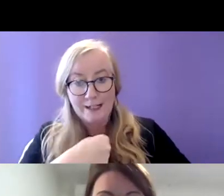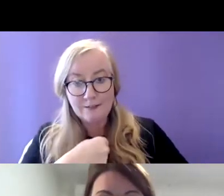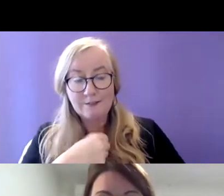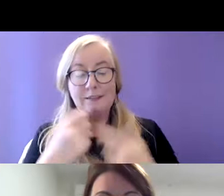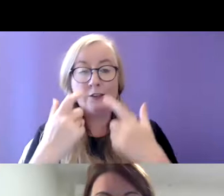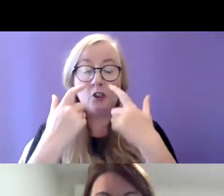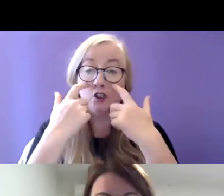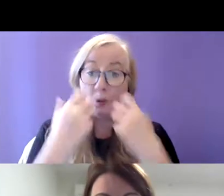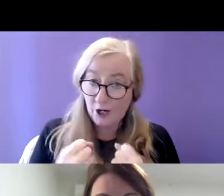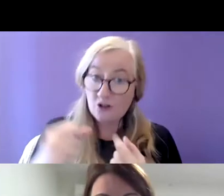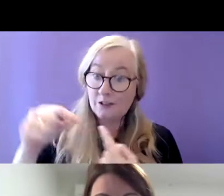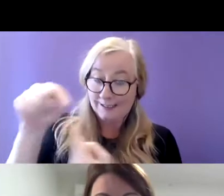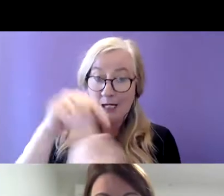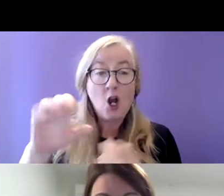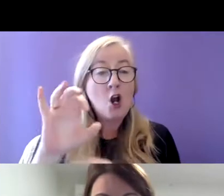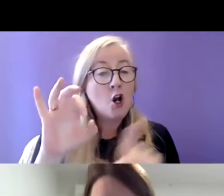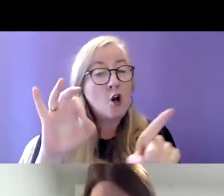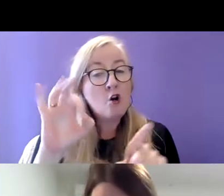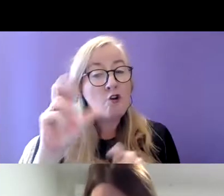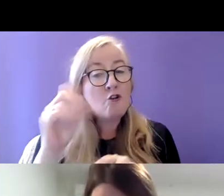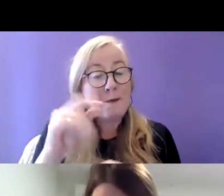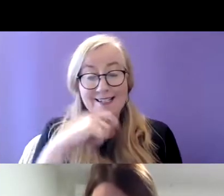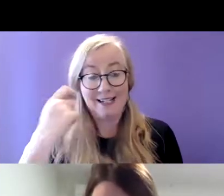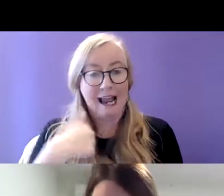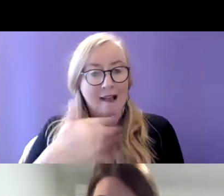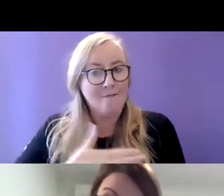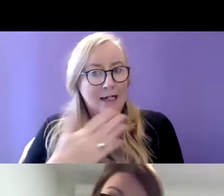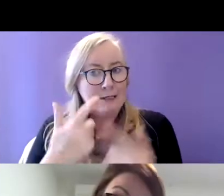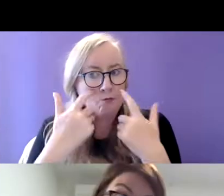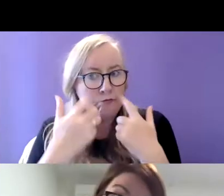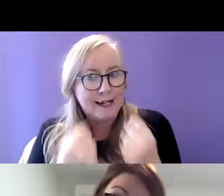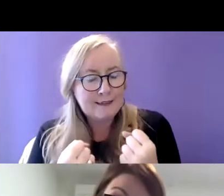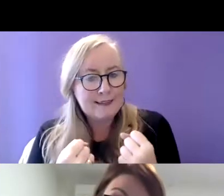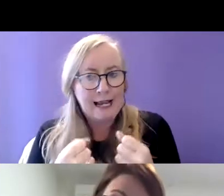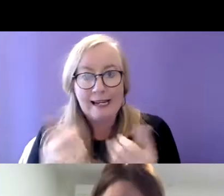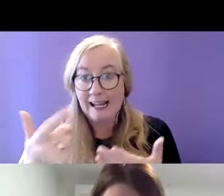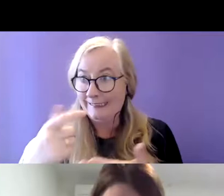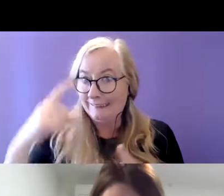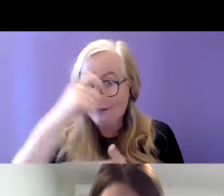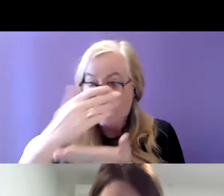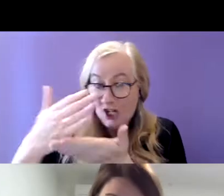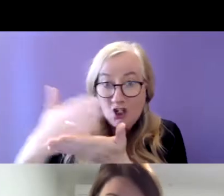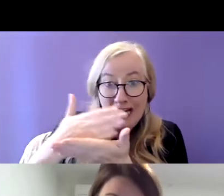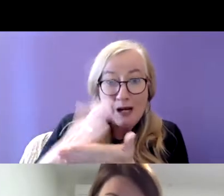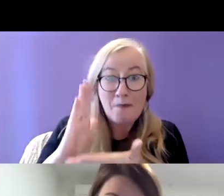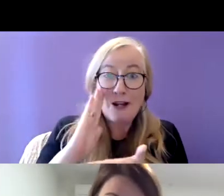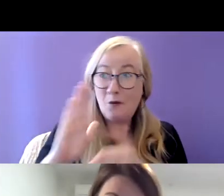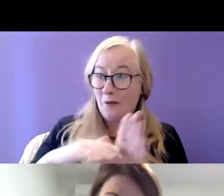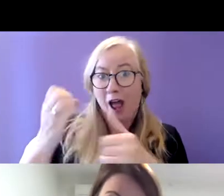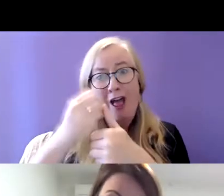and Graeme talks about feeling depressed here and the difficulty of sharing a bedroom with another man.